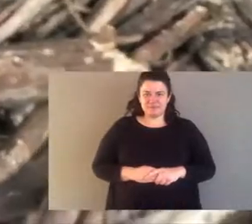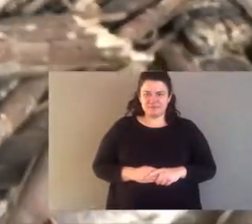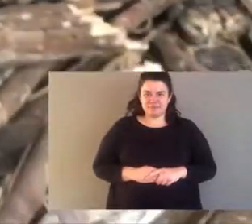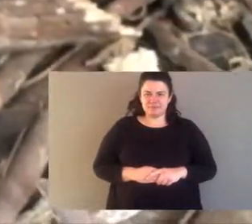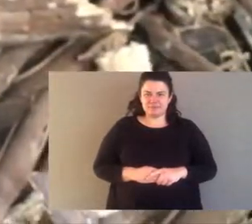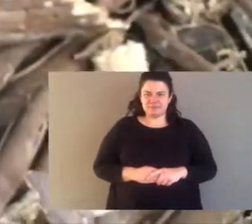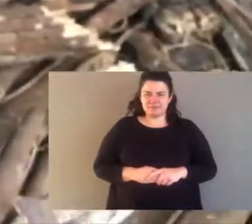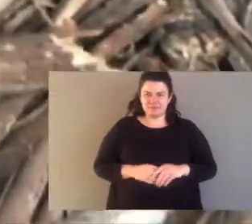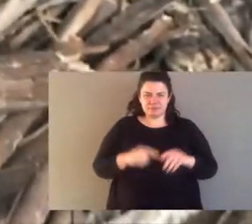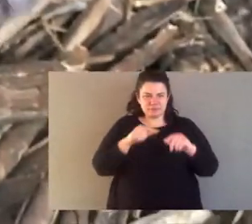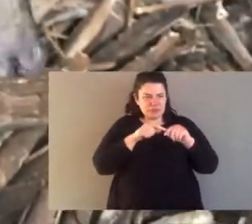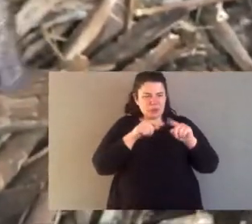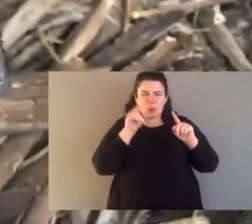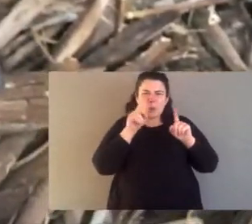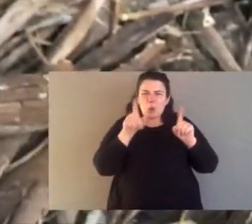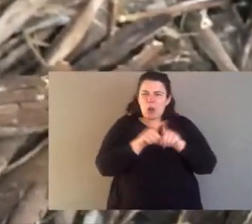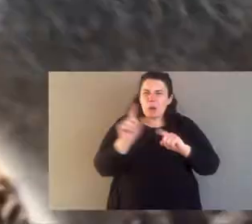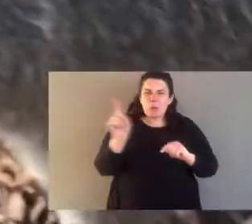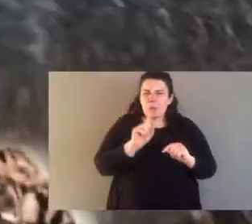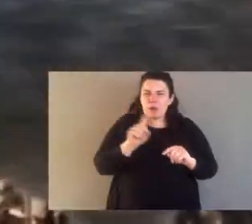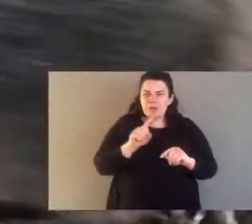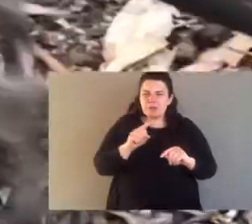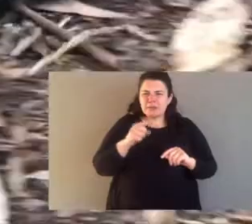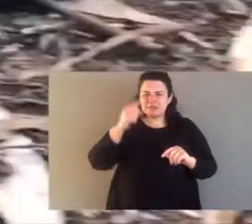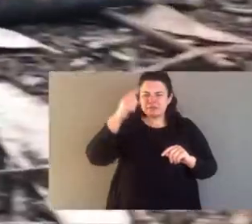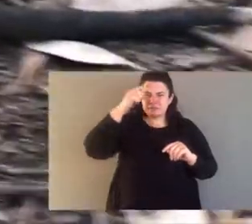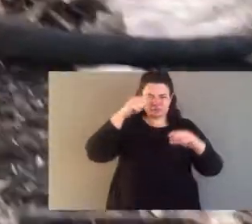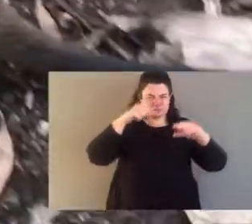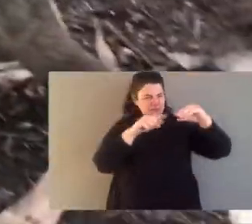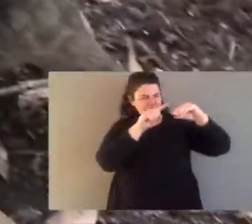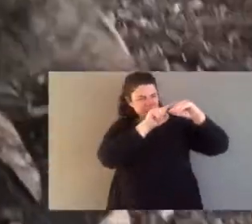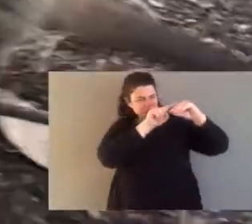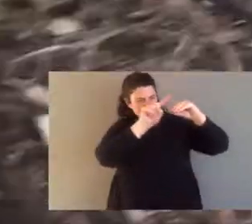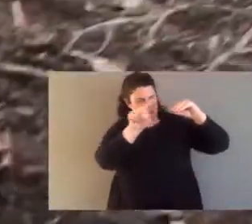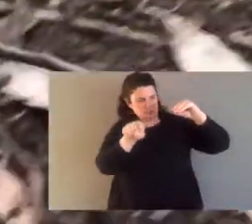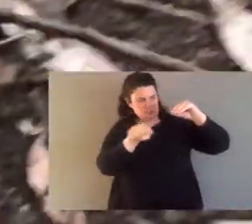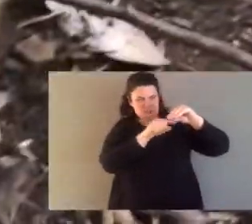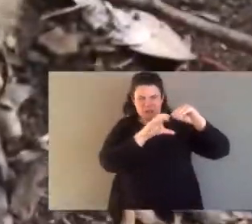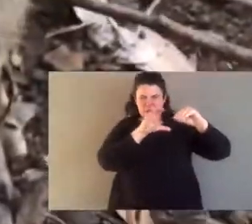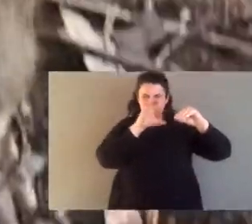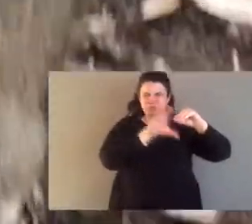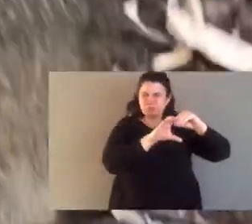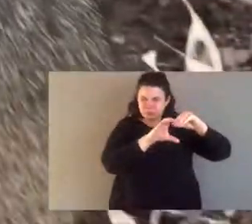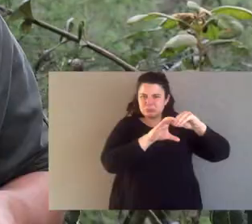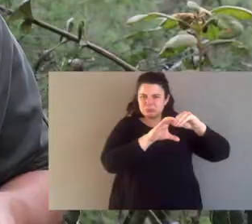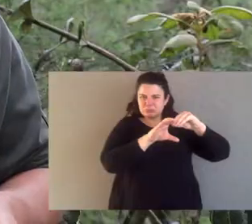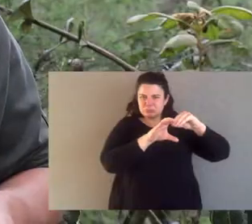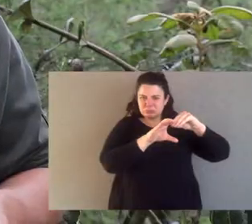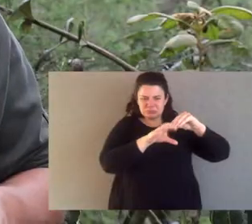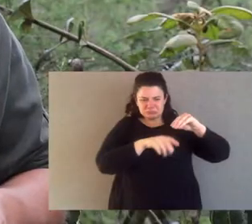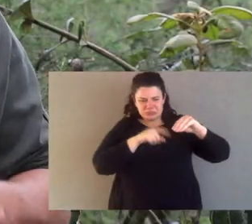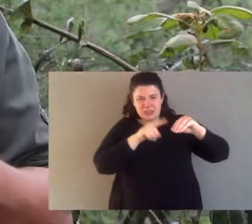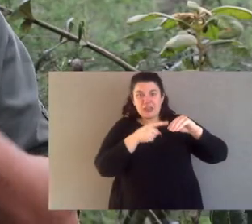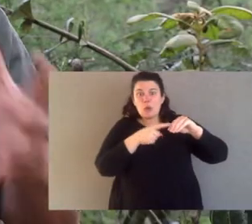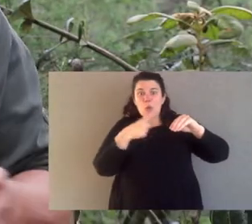And let's have a look at the external features of a potteroo. Now, if we start at their head, they've got a really thick nose, much thicker